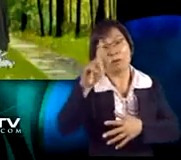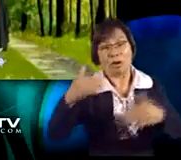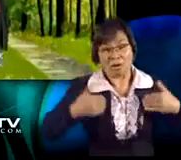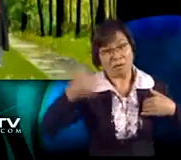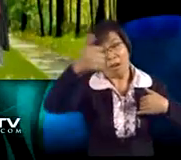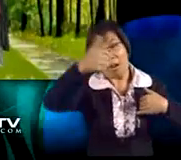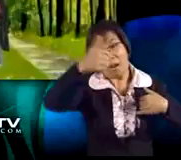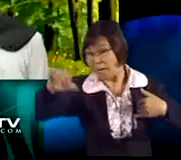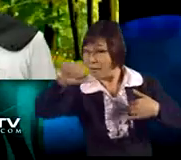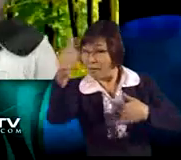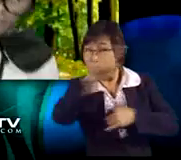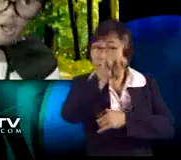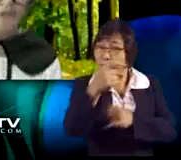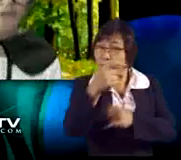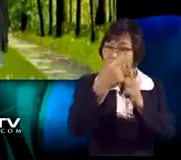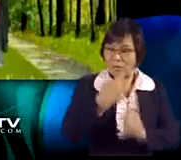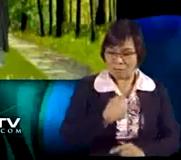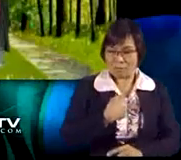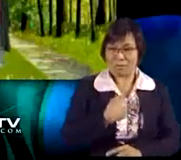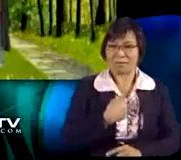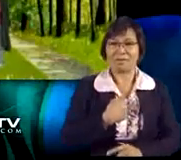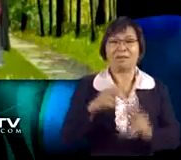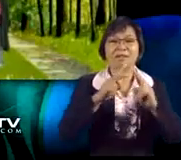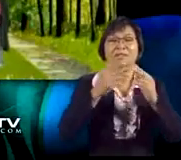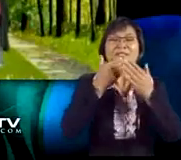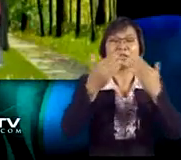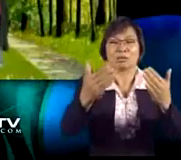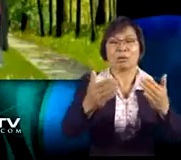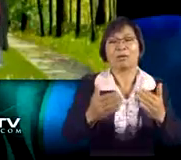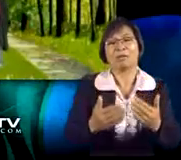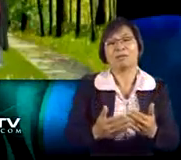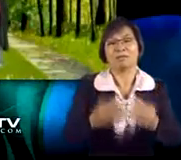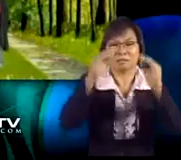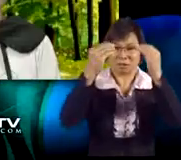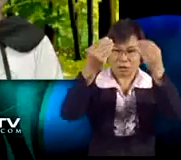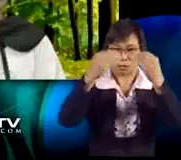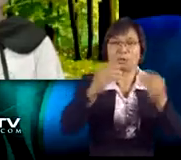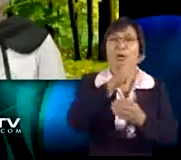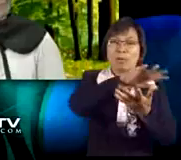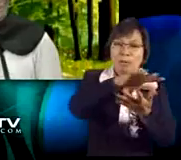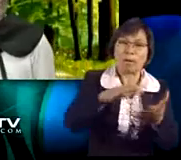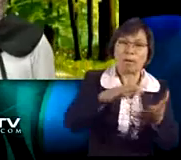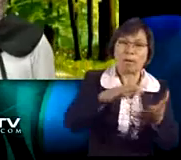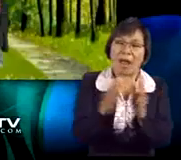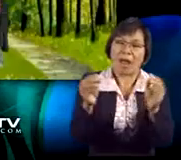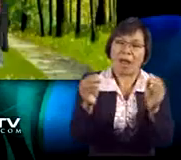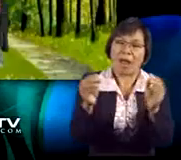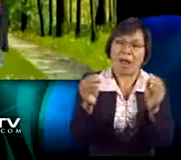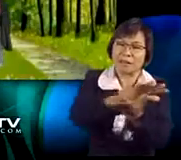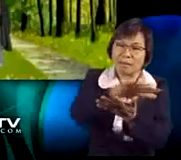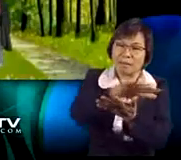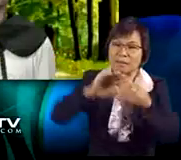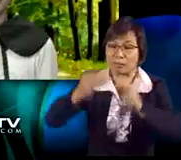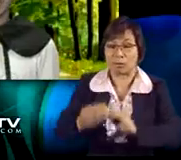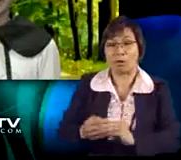Thank you so much, Melody! Do you have any other questions to ask me? No, but thank you so much for teaching me how to add two mixed